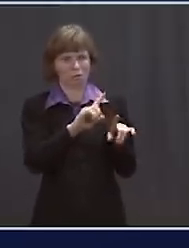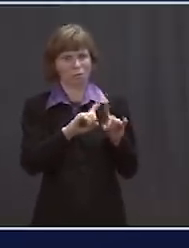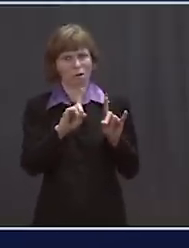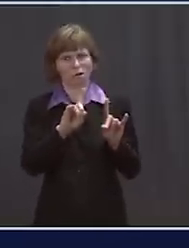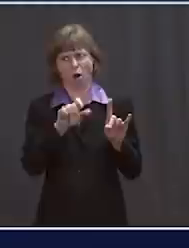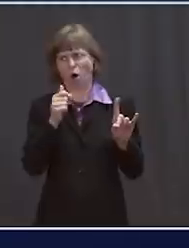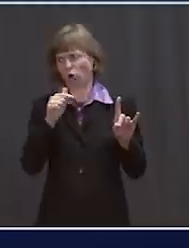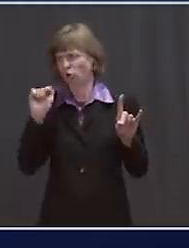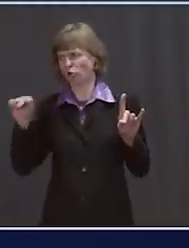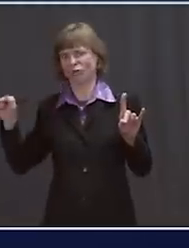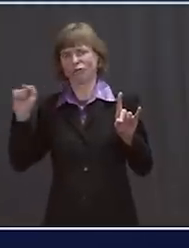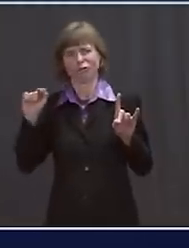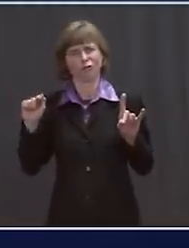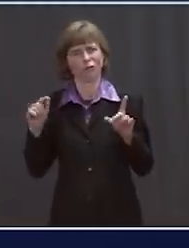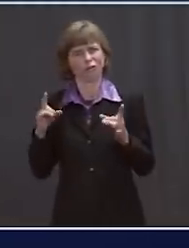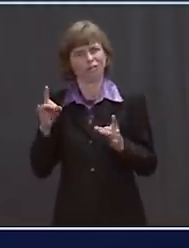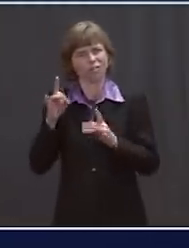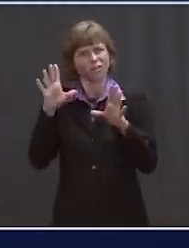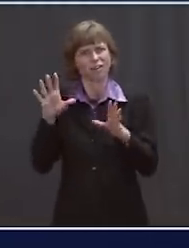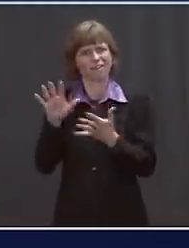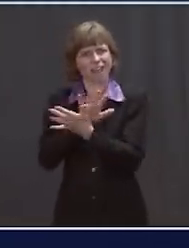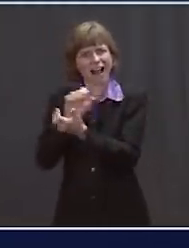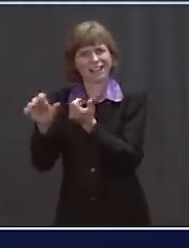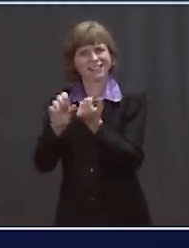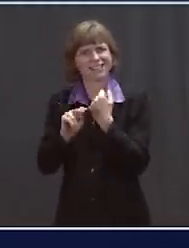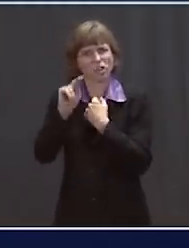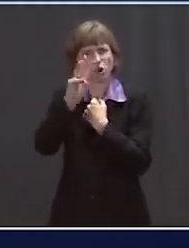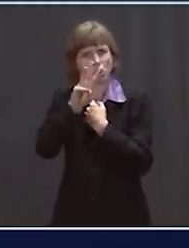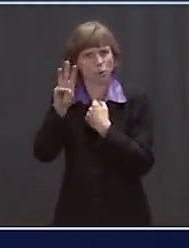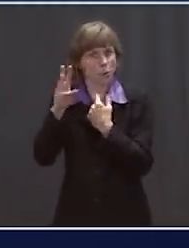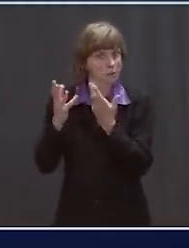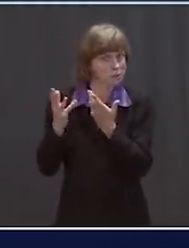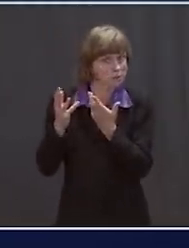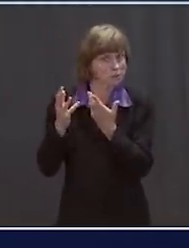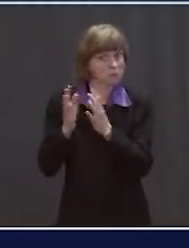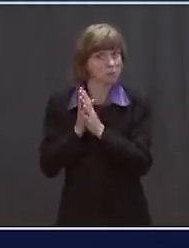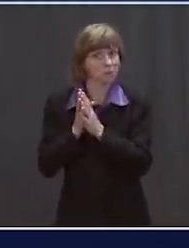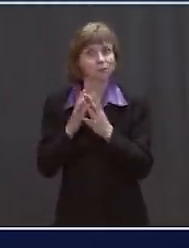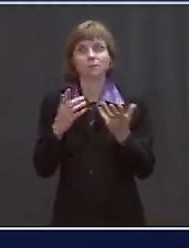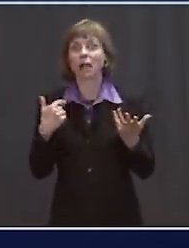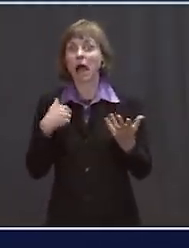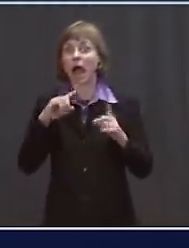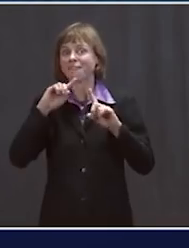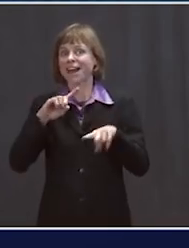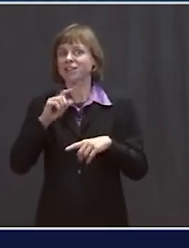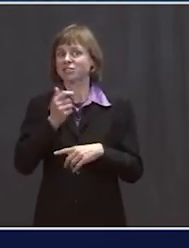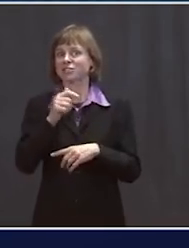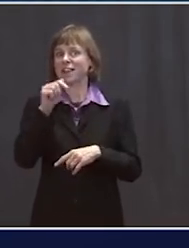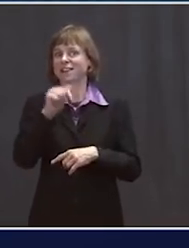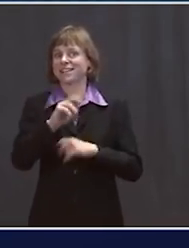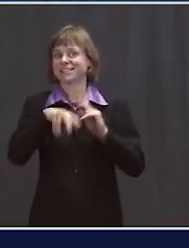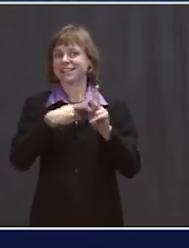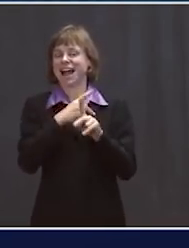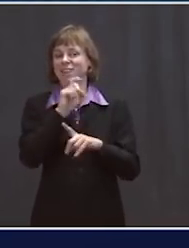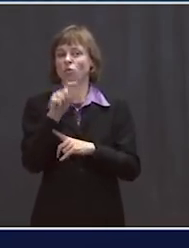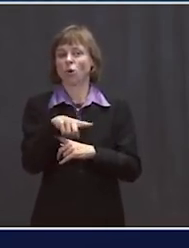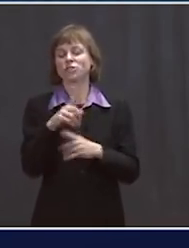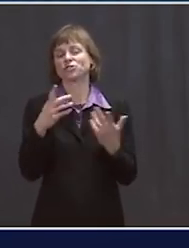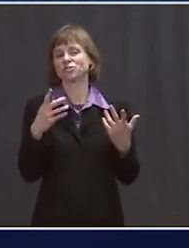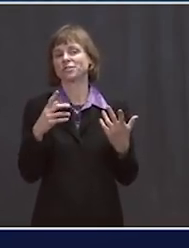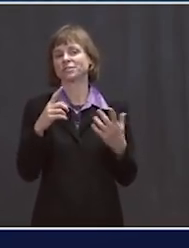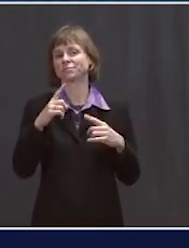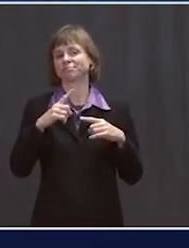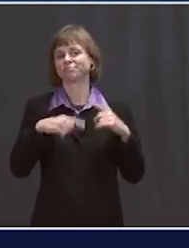violence in the North, the Northwest? Ms. Well, I've answered a version of this question a couple of times before, but I know everybody's not in the briefing room every day.